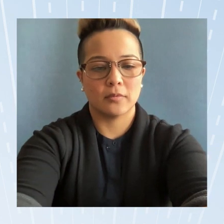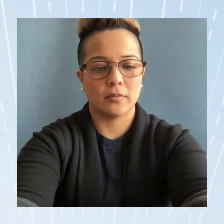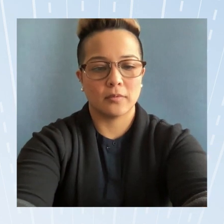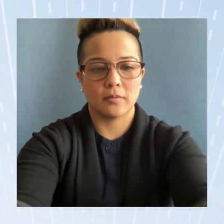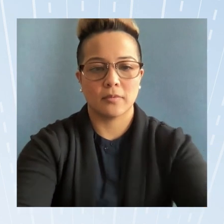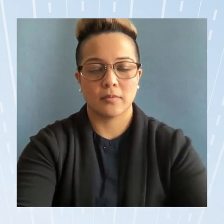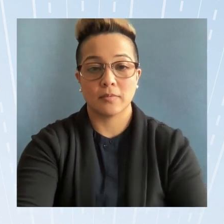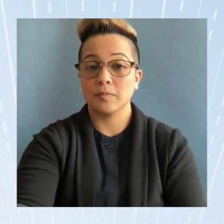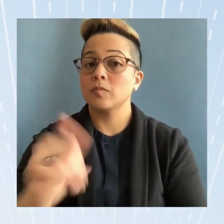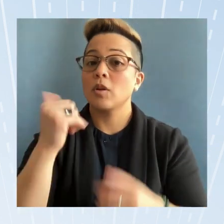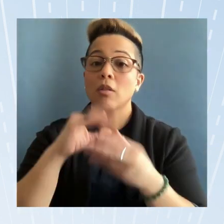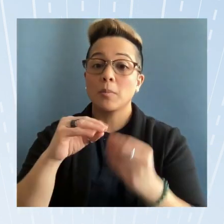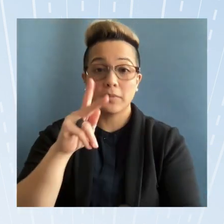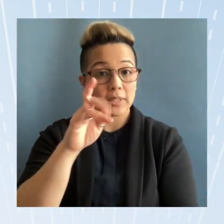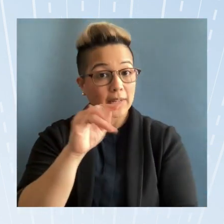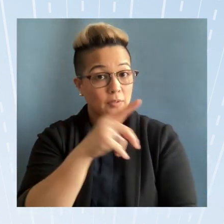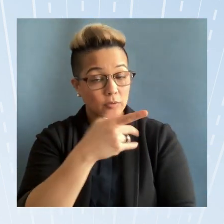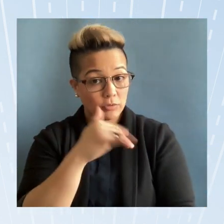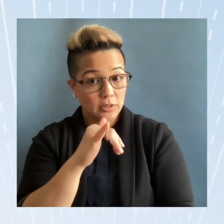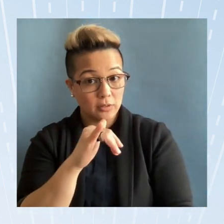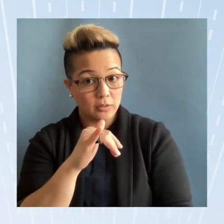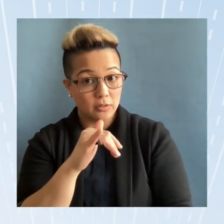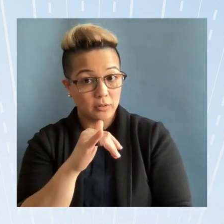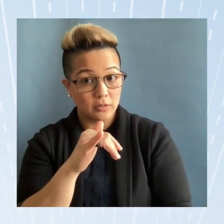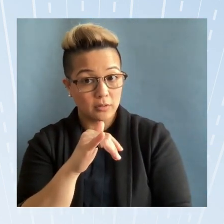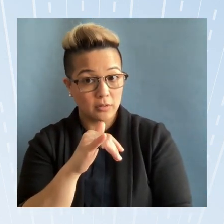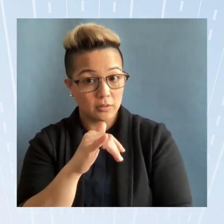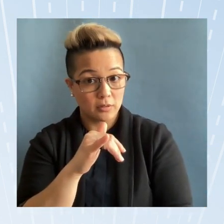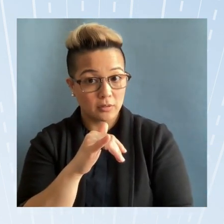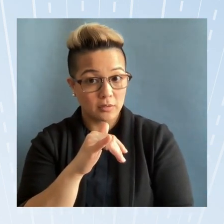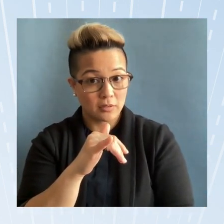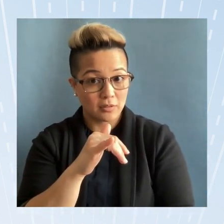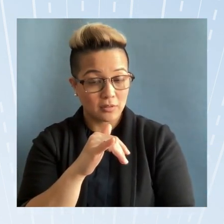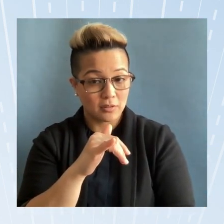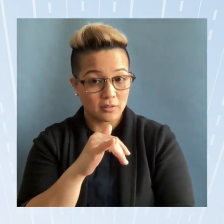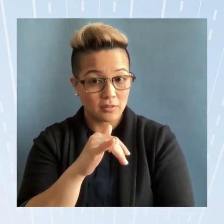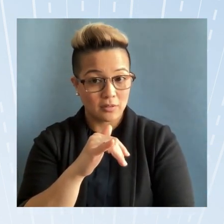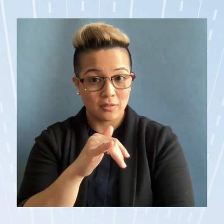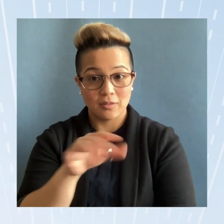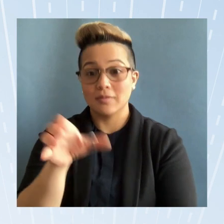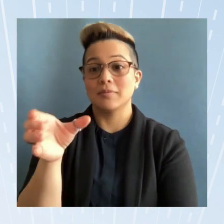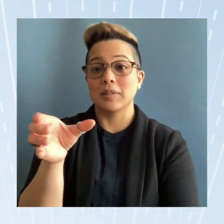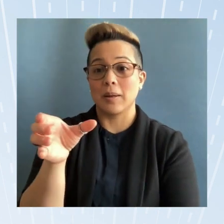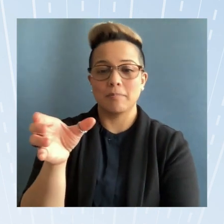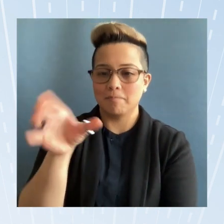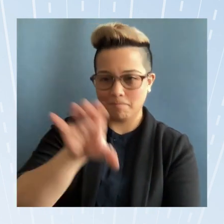other comments kevin are you still are you gonna okay your your card was up that time